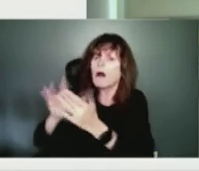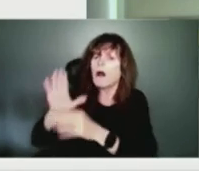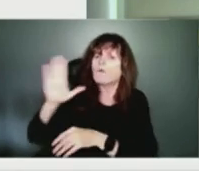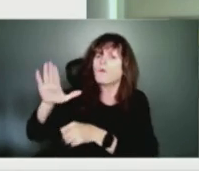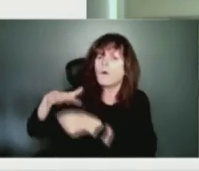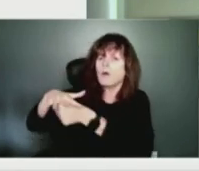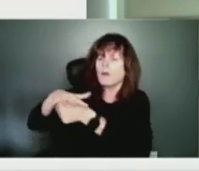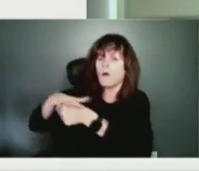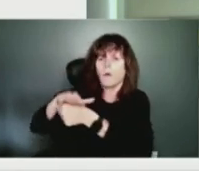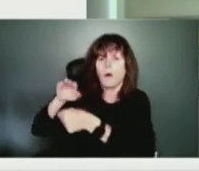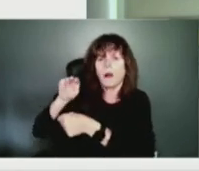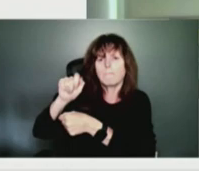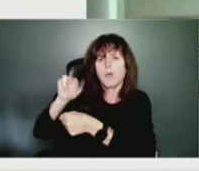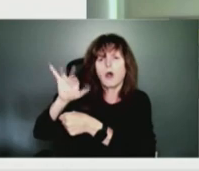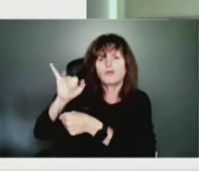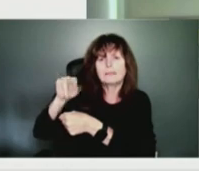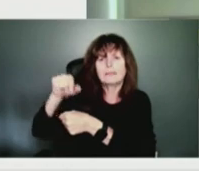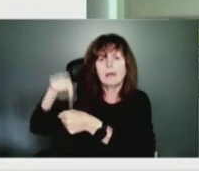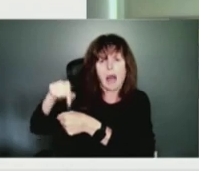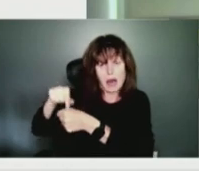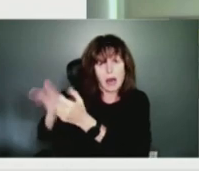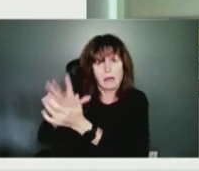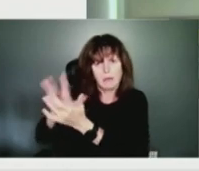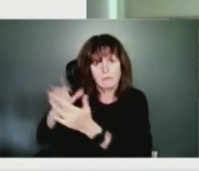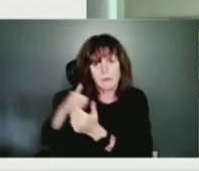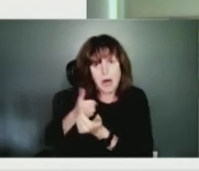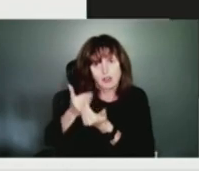given the fact that the storm is only a couple days away.